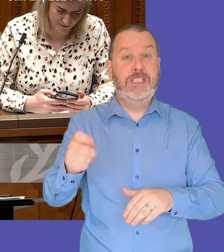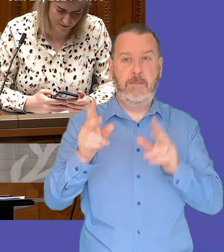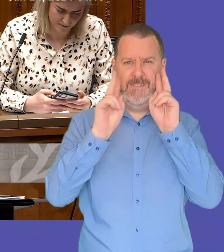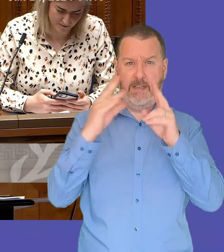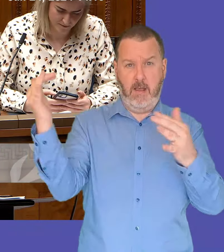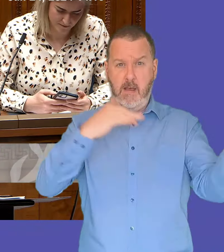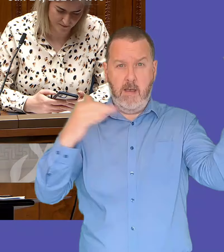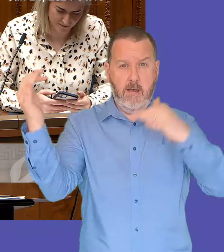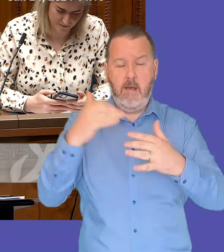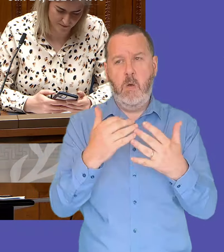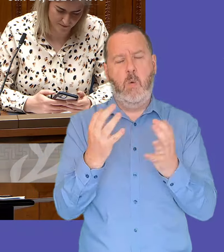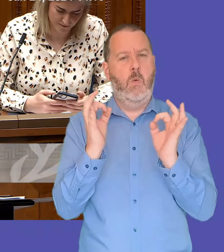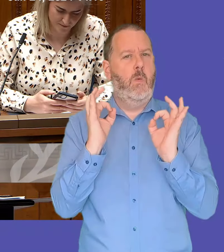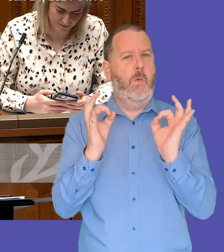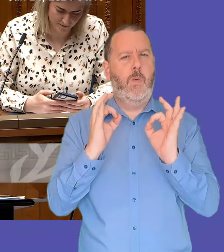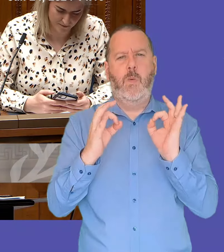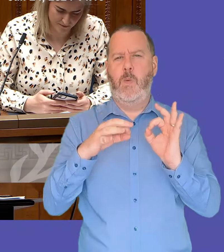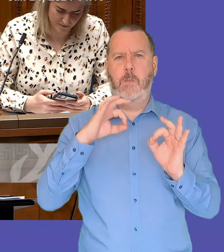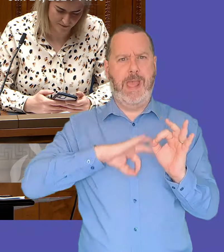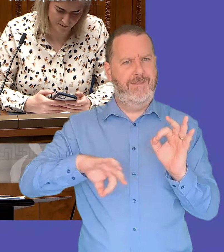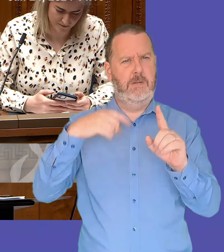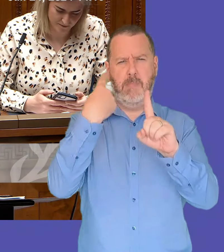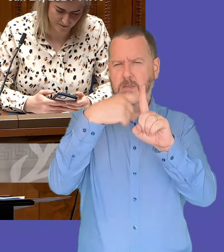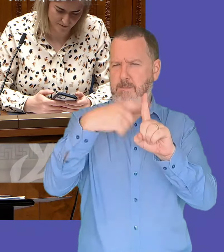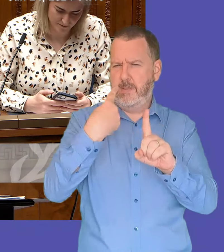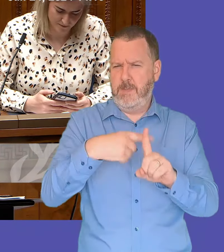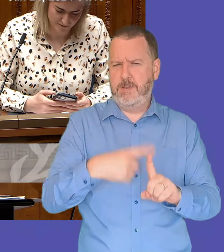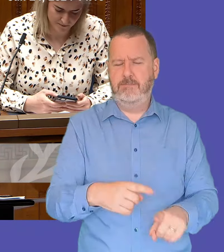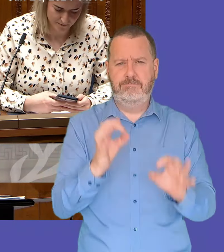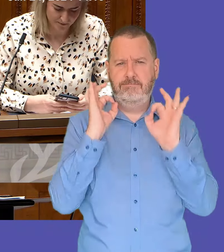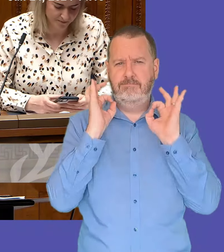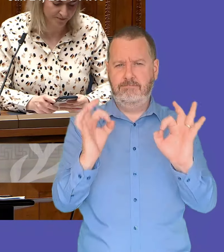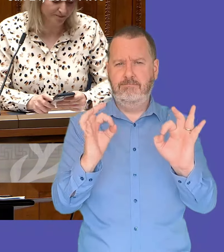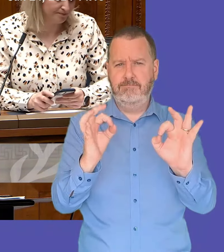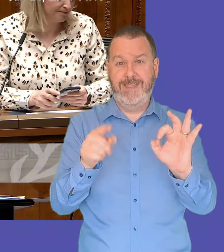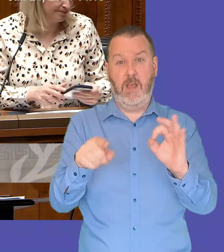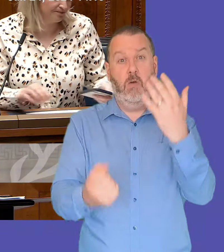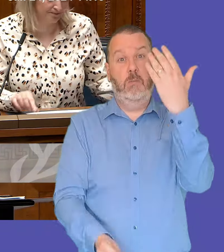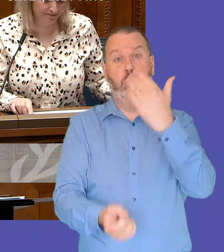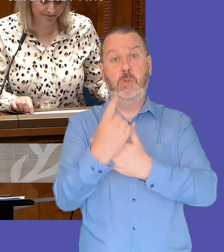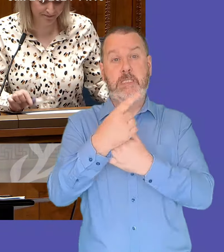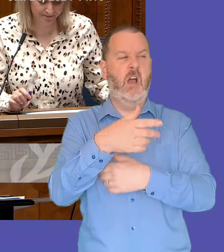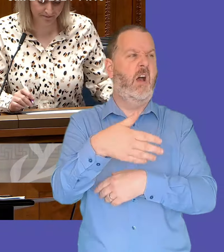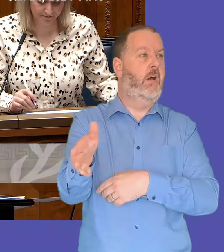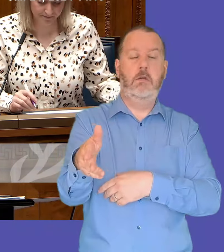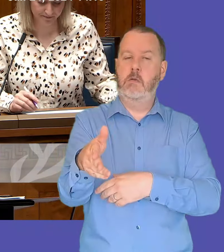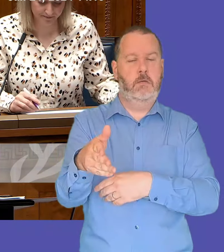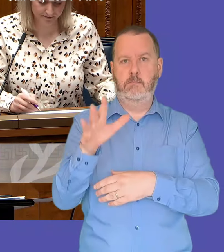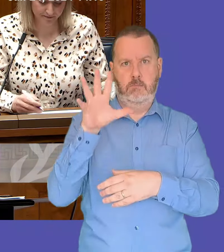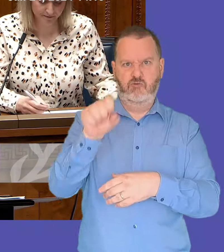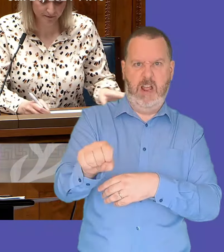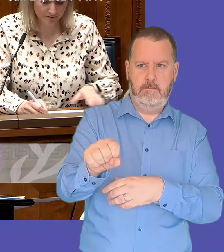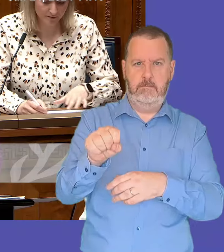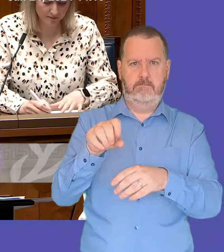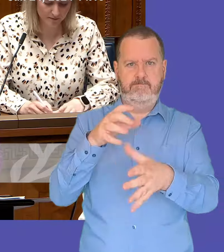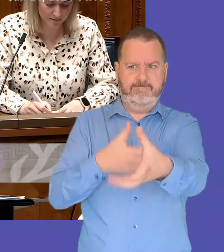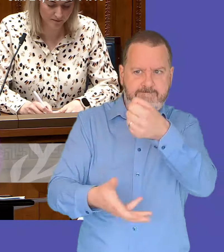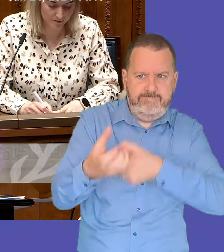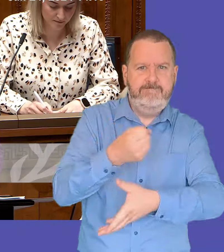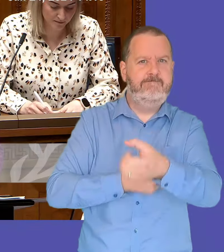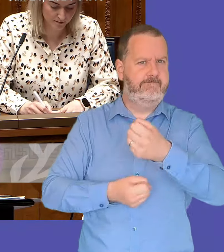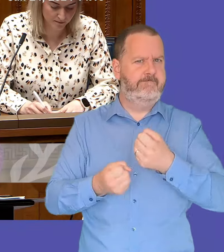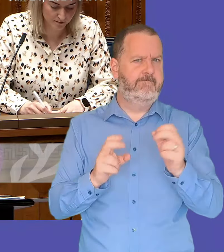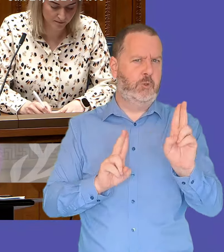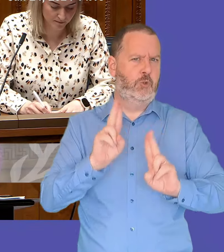benefits are immense and it is an opportunity um not to be missed and an opportunity indeed that we must um maximize and i can say to the member